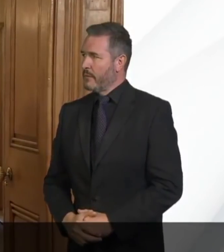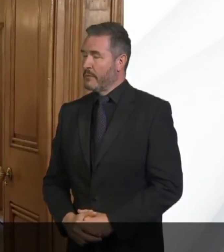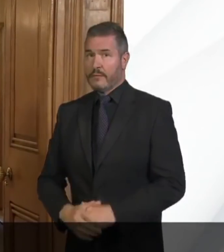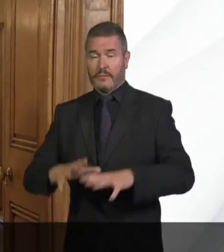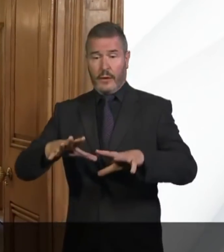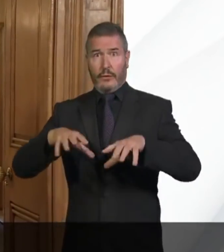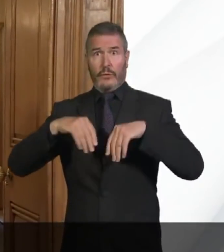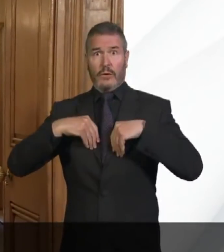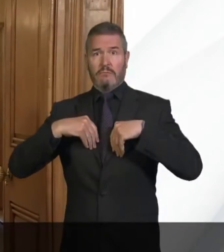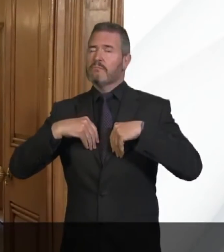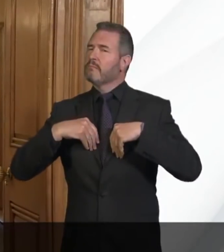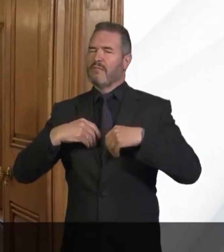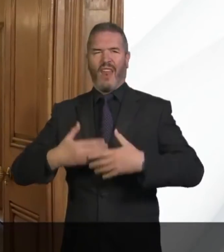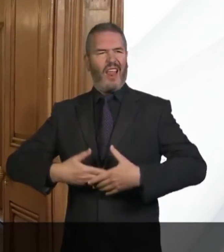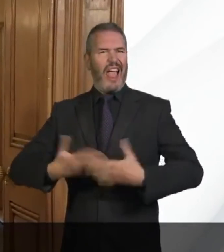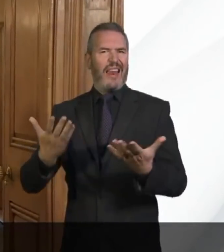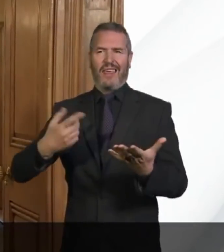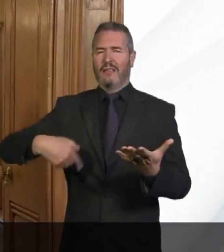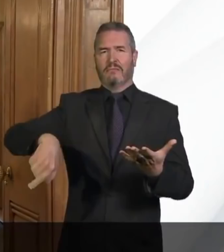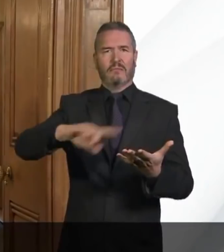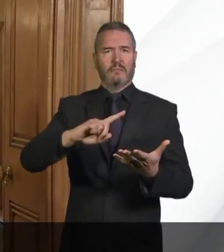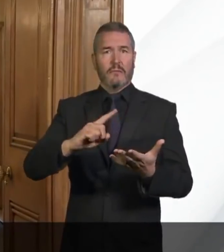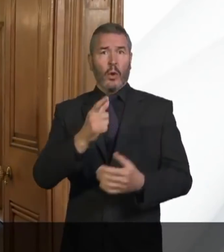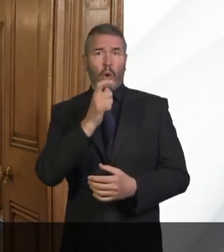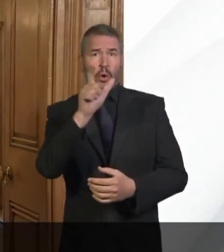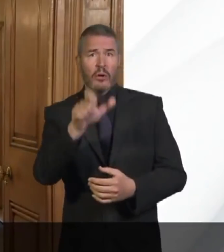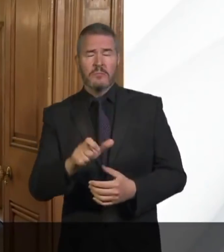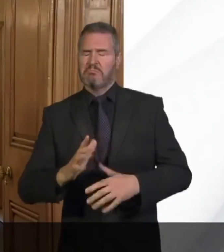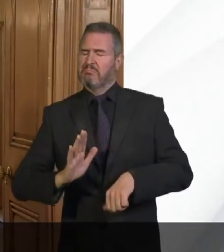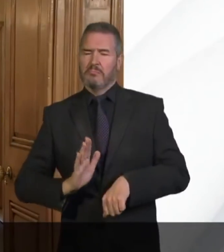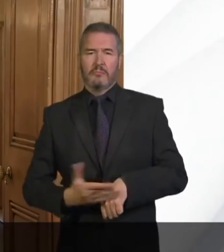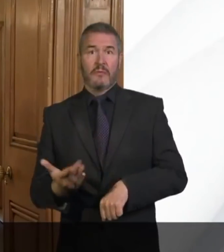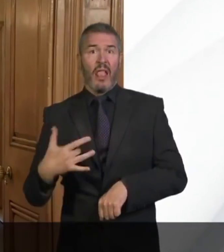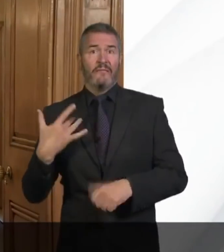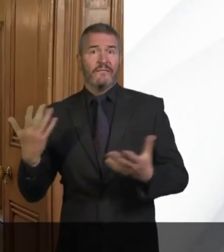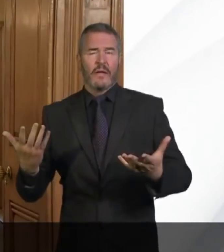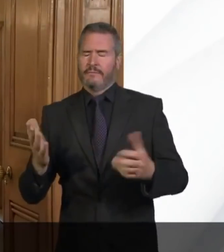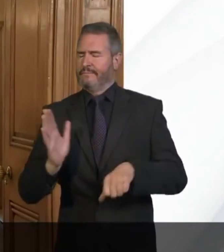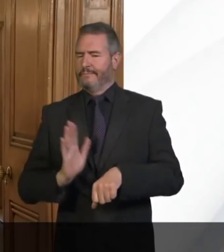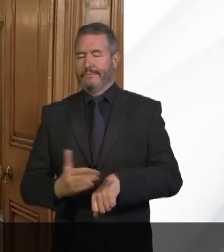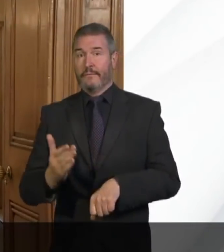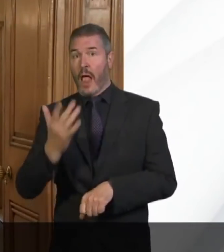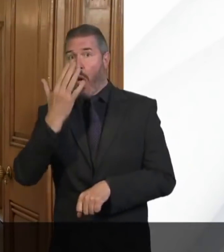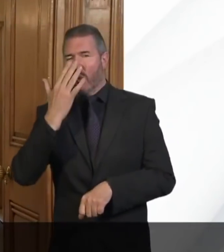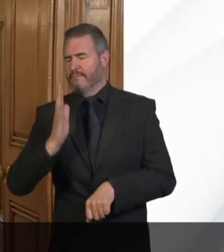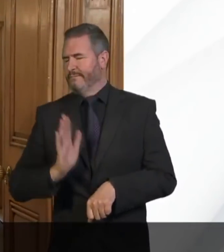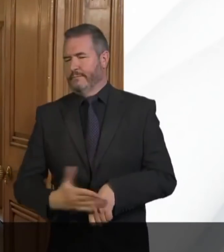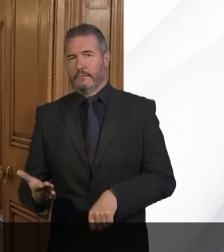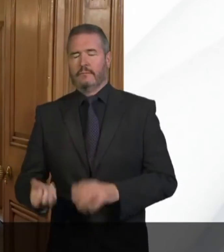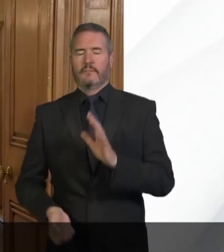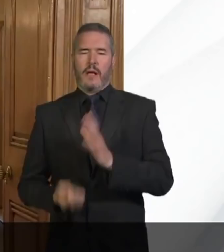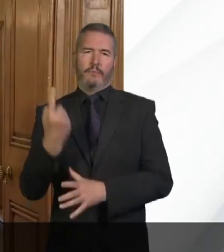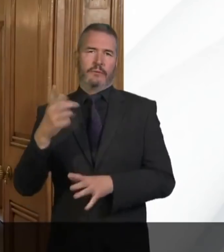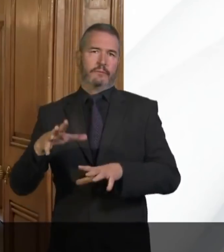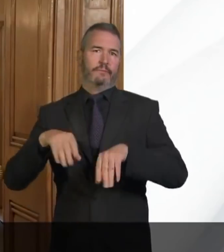indiscriminate. It doesn't matter who you are, where you are or how old you are. We